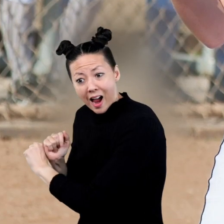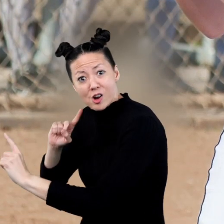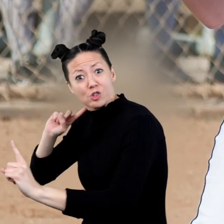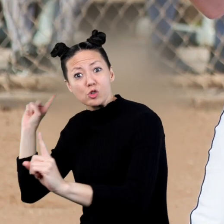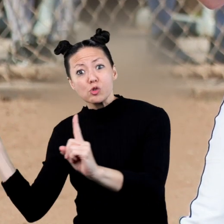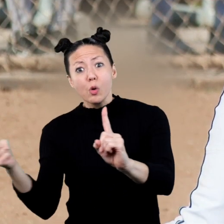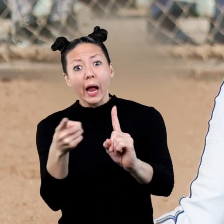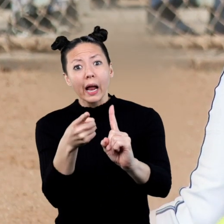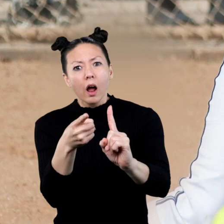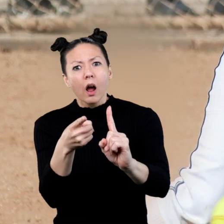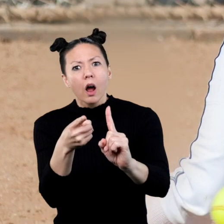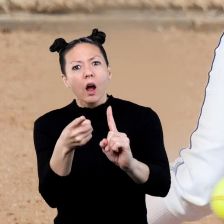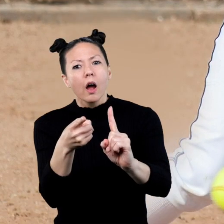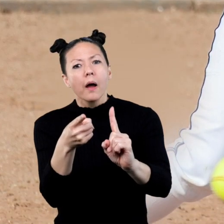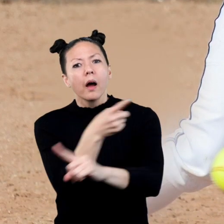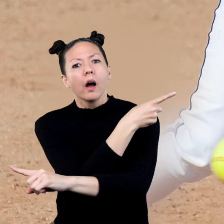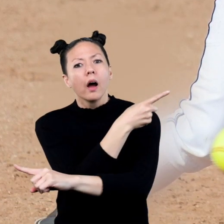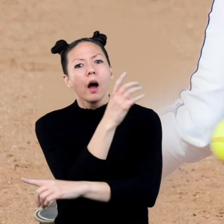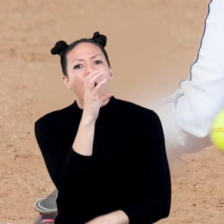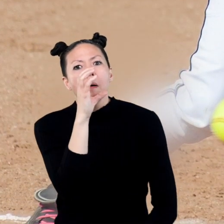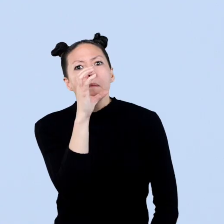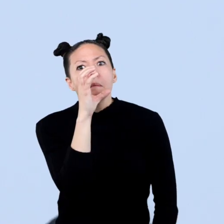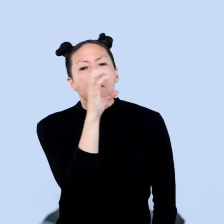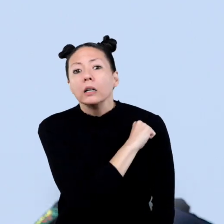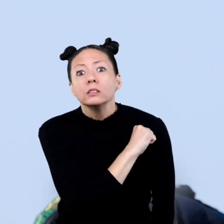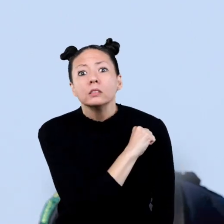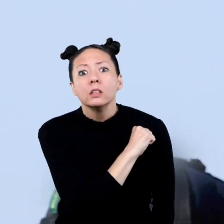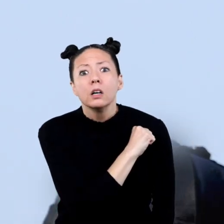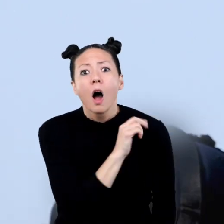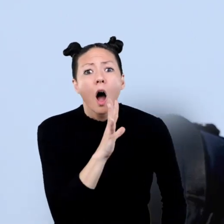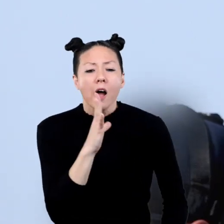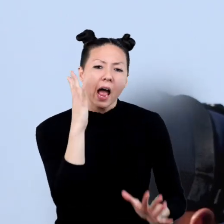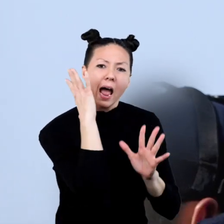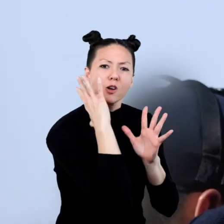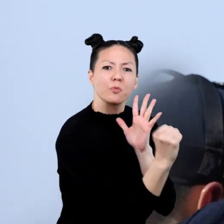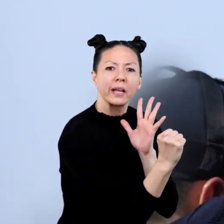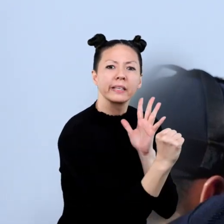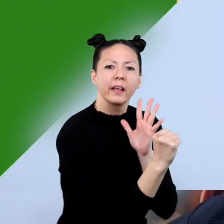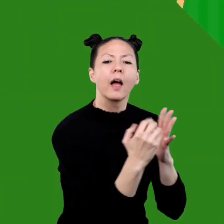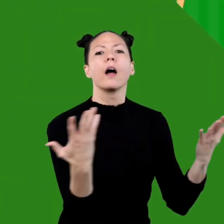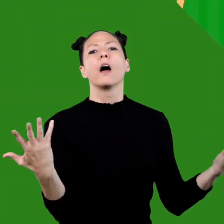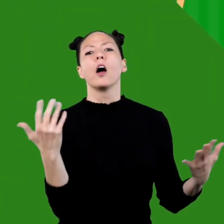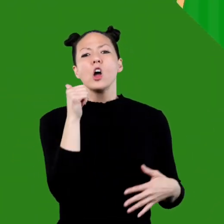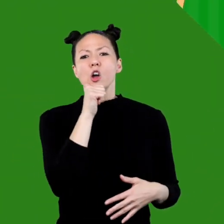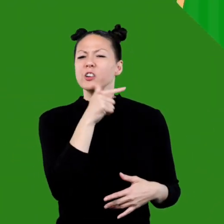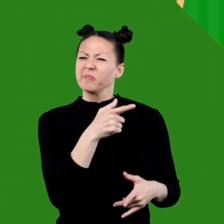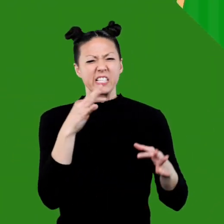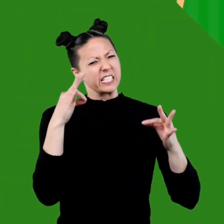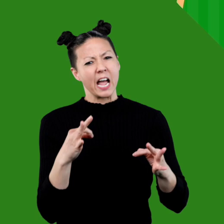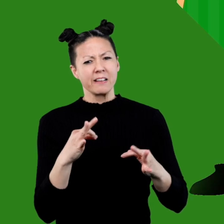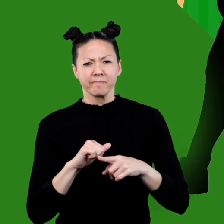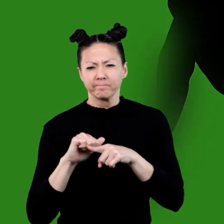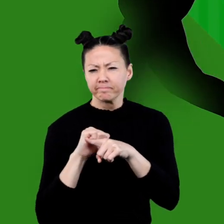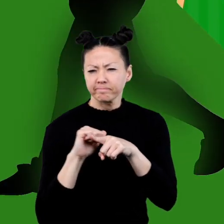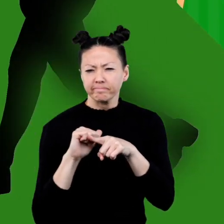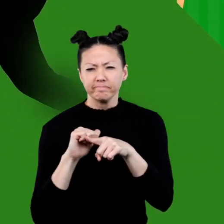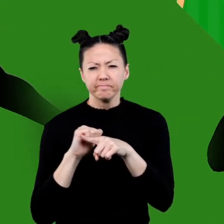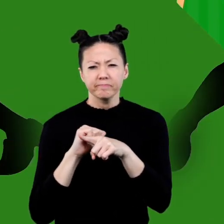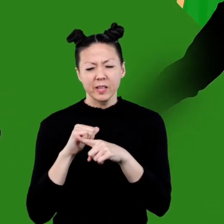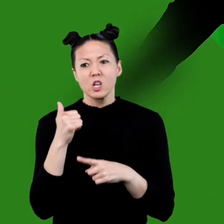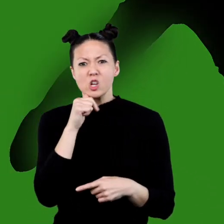swings her bat. She doesn't hit the ball. The girl strikes out. The girl decides to practice.